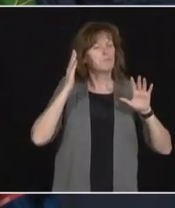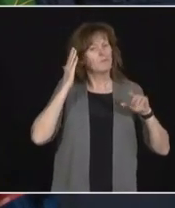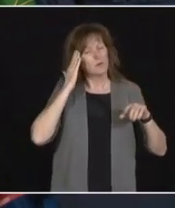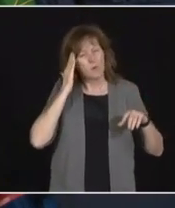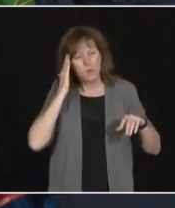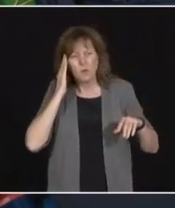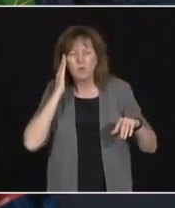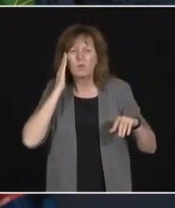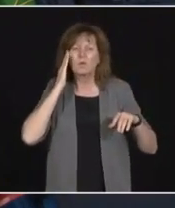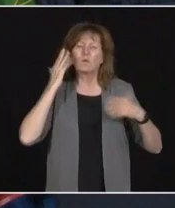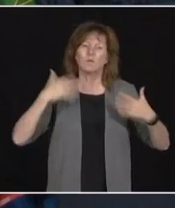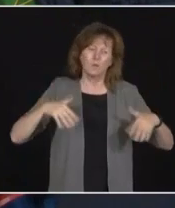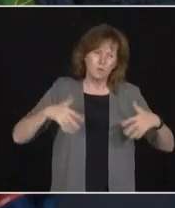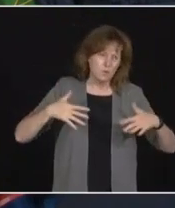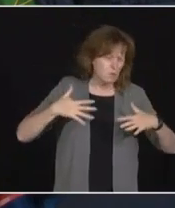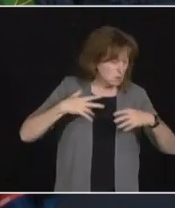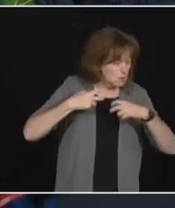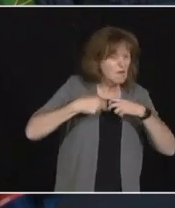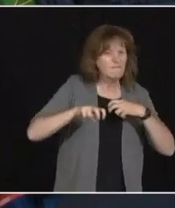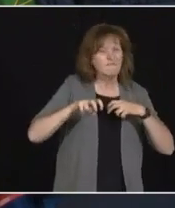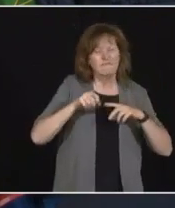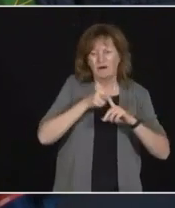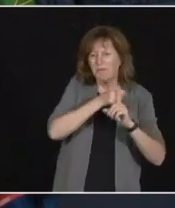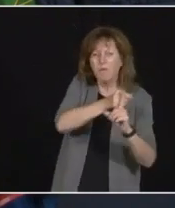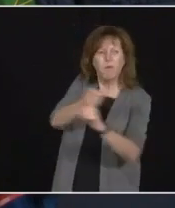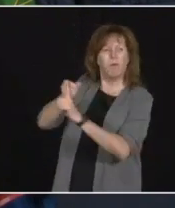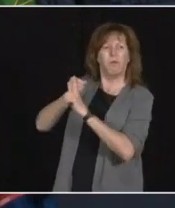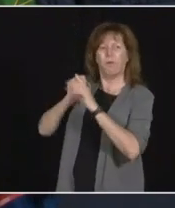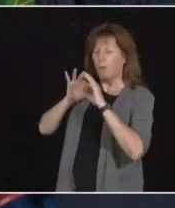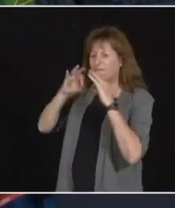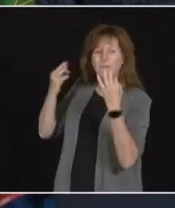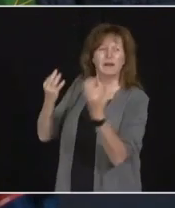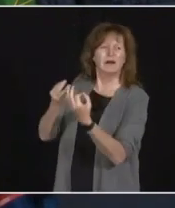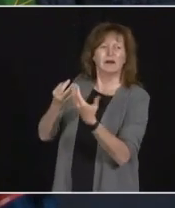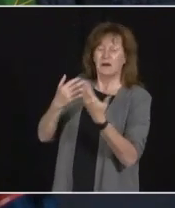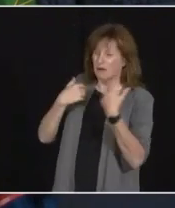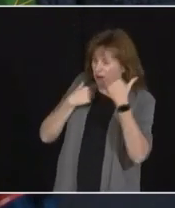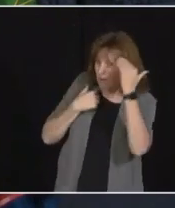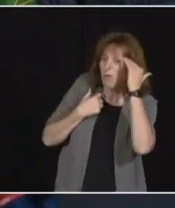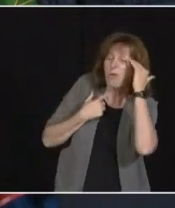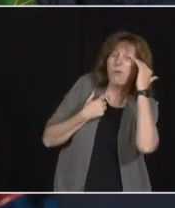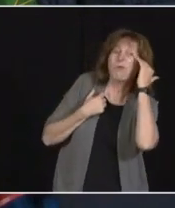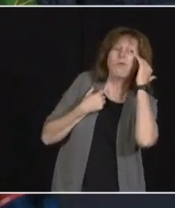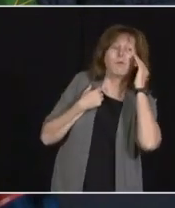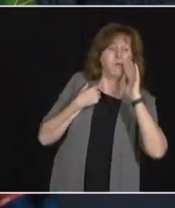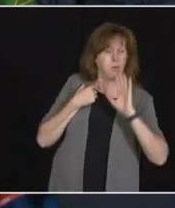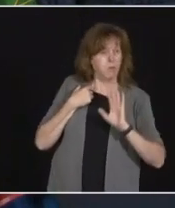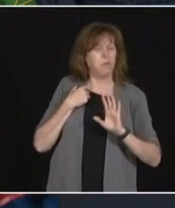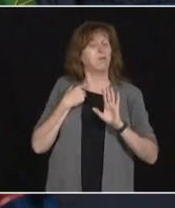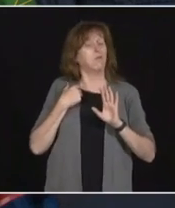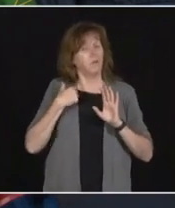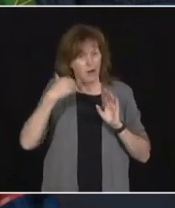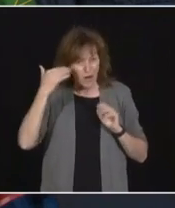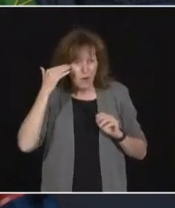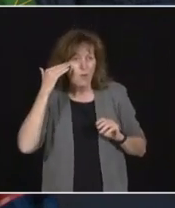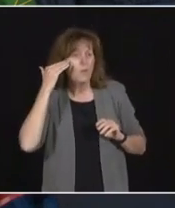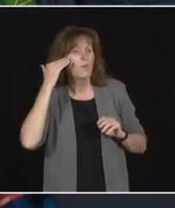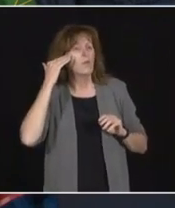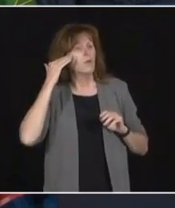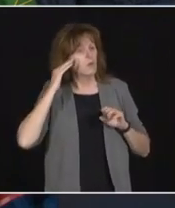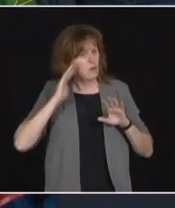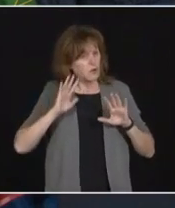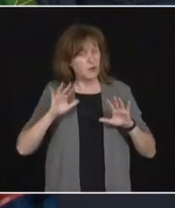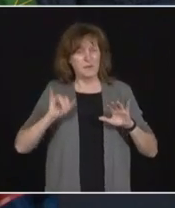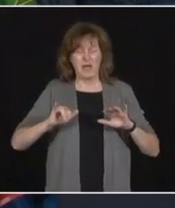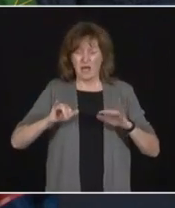on families. Trust me, I know. I know. know the tremendous toll on This has taken on people.